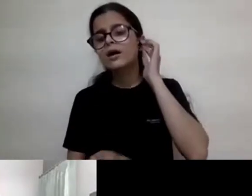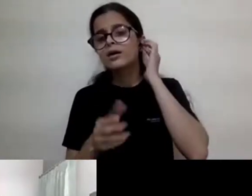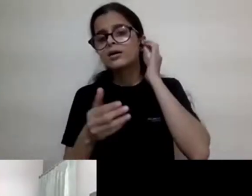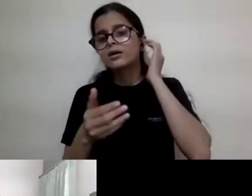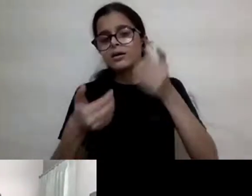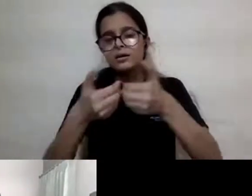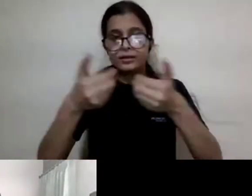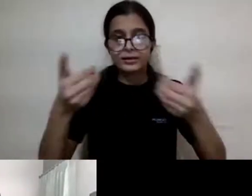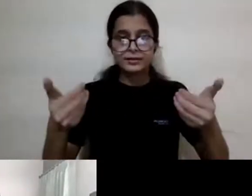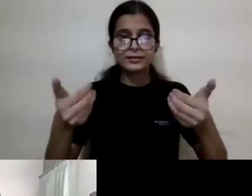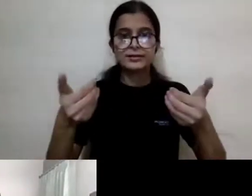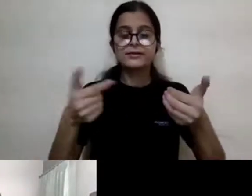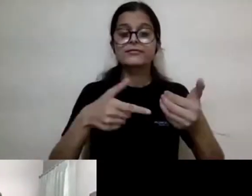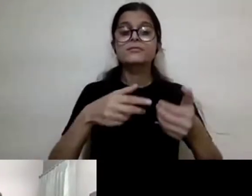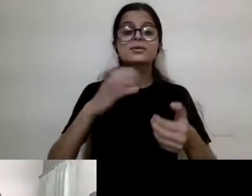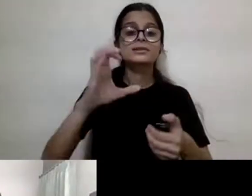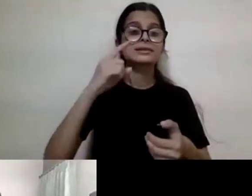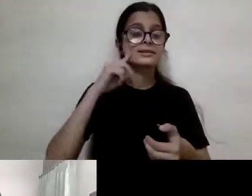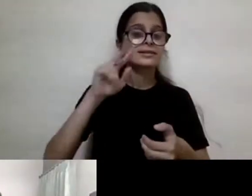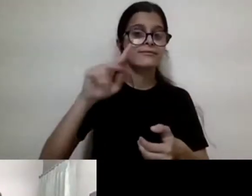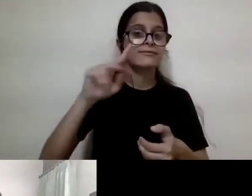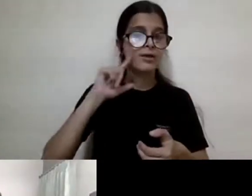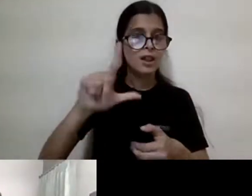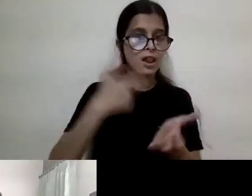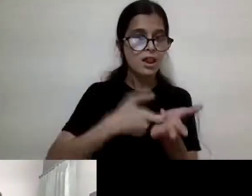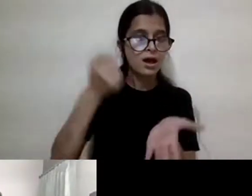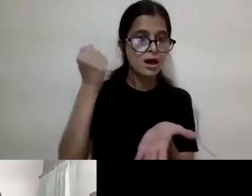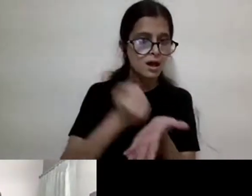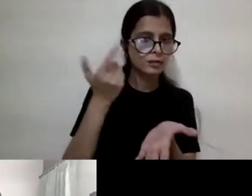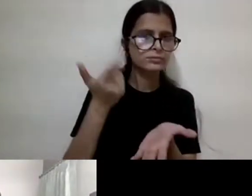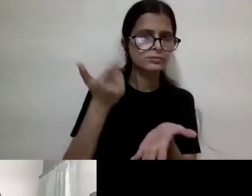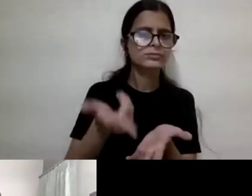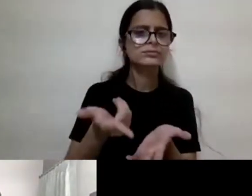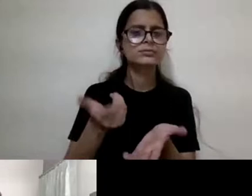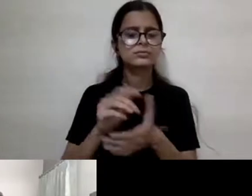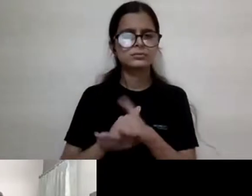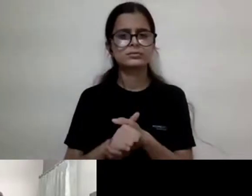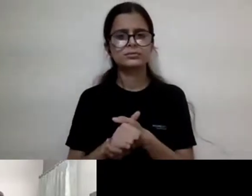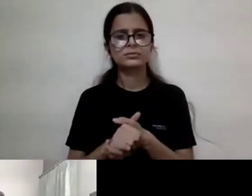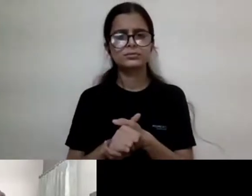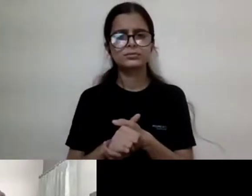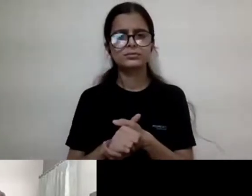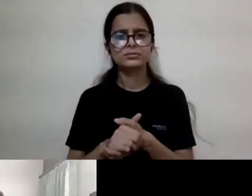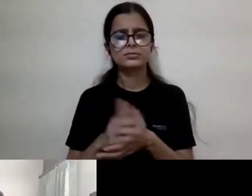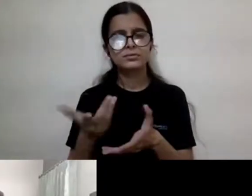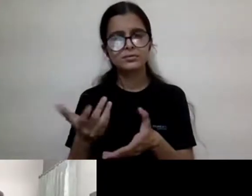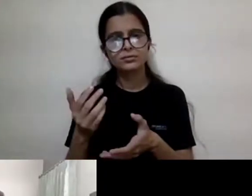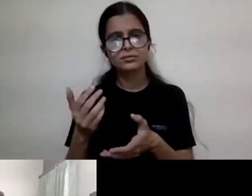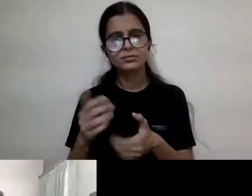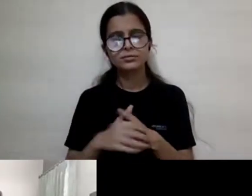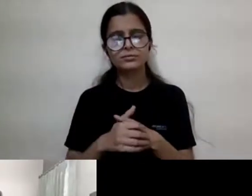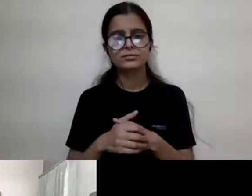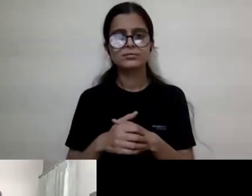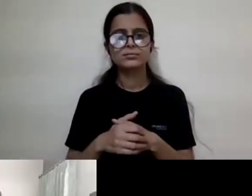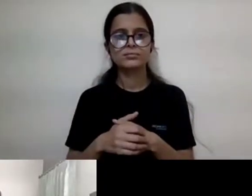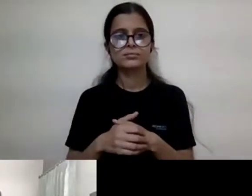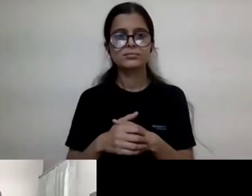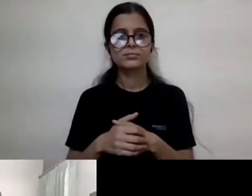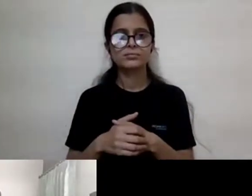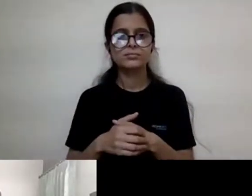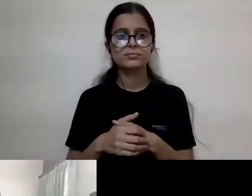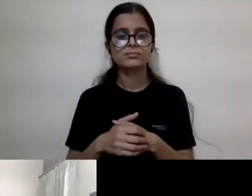Marxist story, as it not if civil rights are byproduct of Marxism. Right. Um, so,